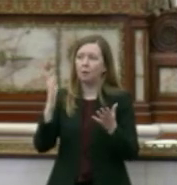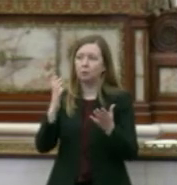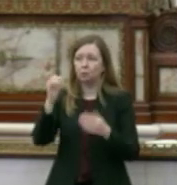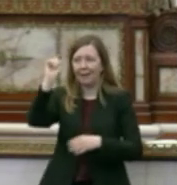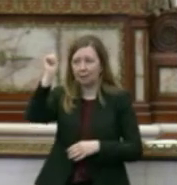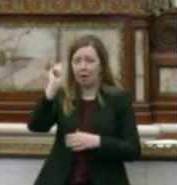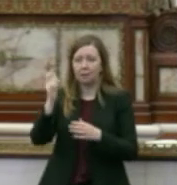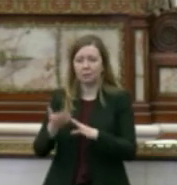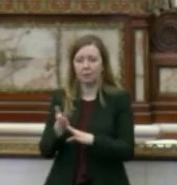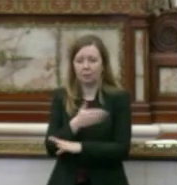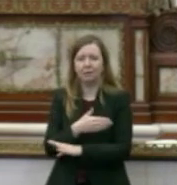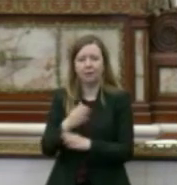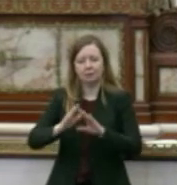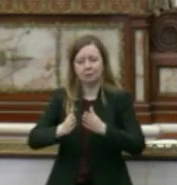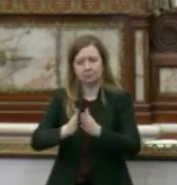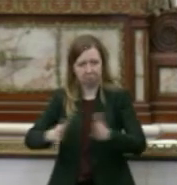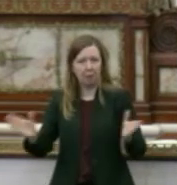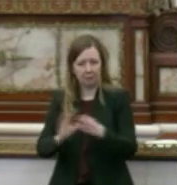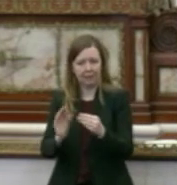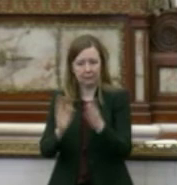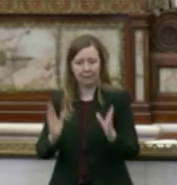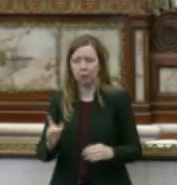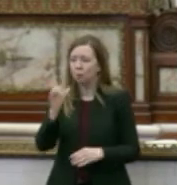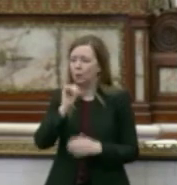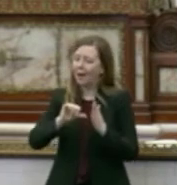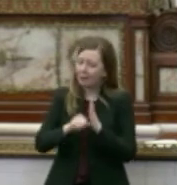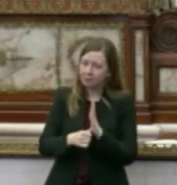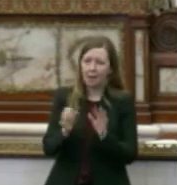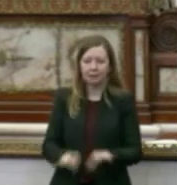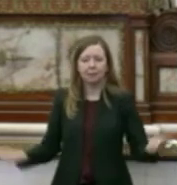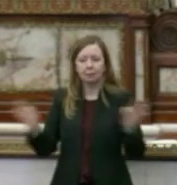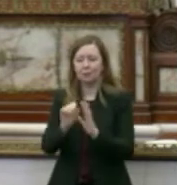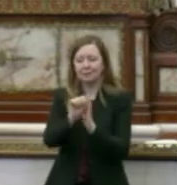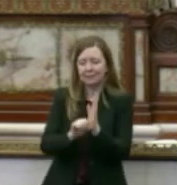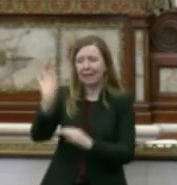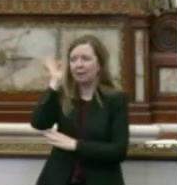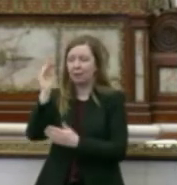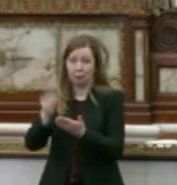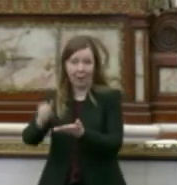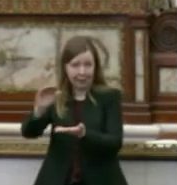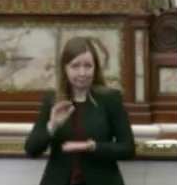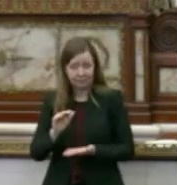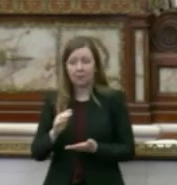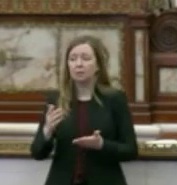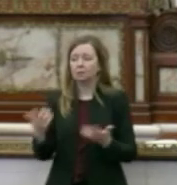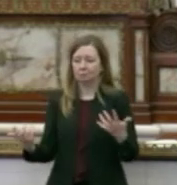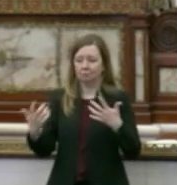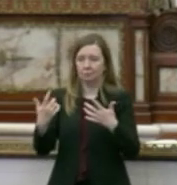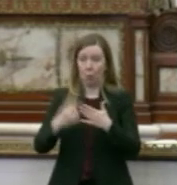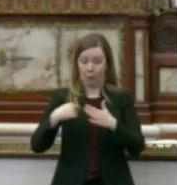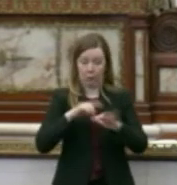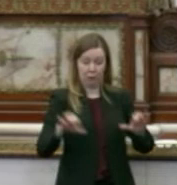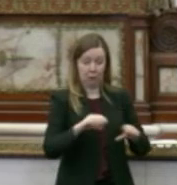the previous public speakers who emphasized the importance of state and federal relief to complement what we are